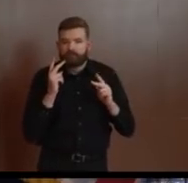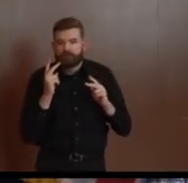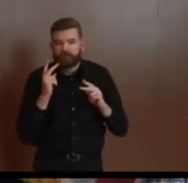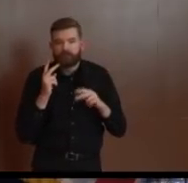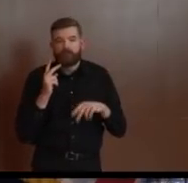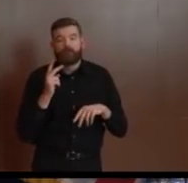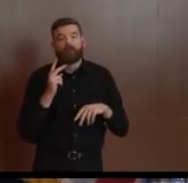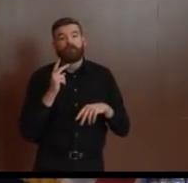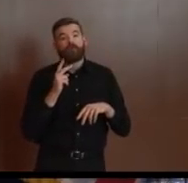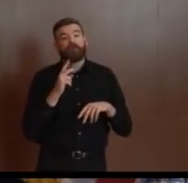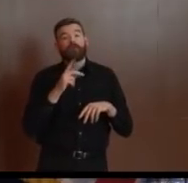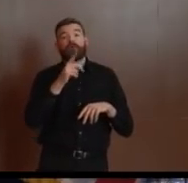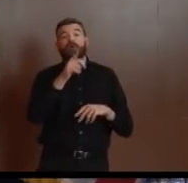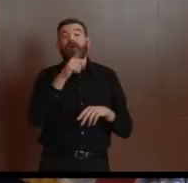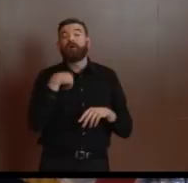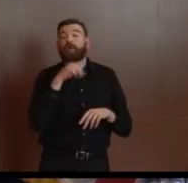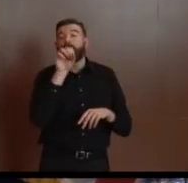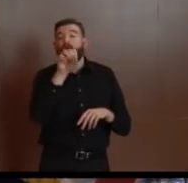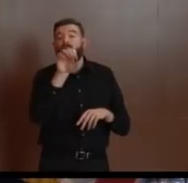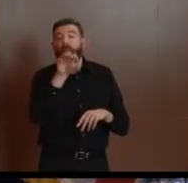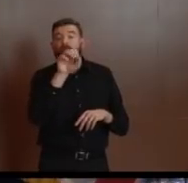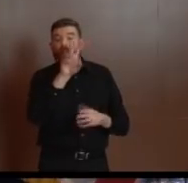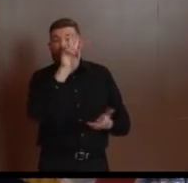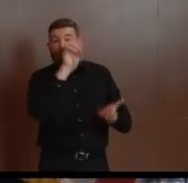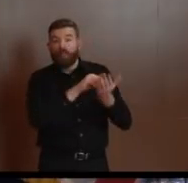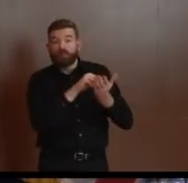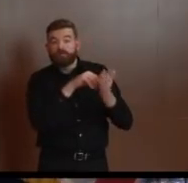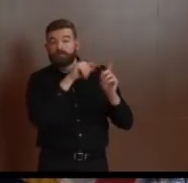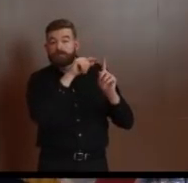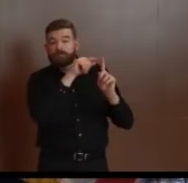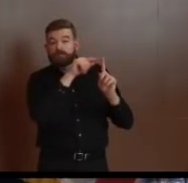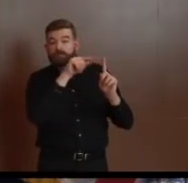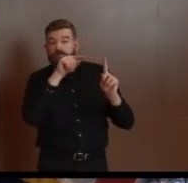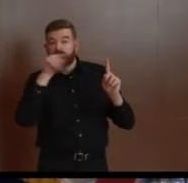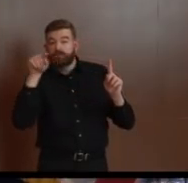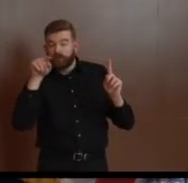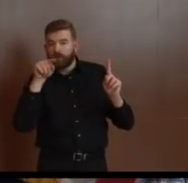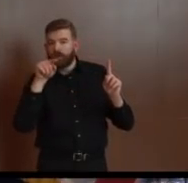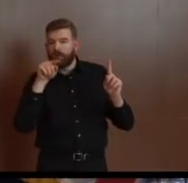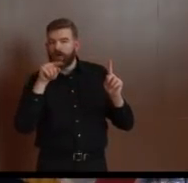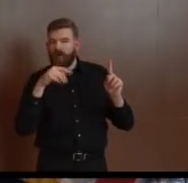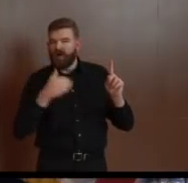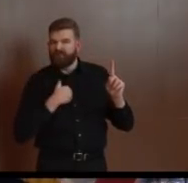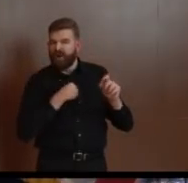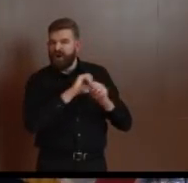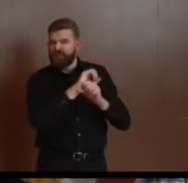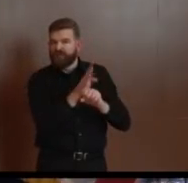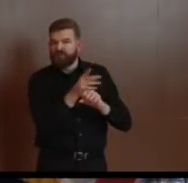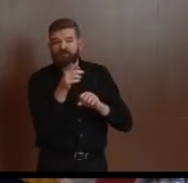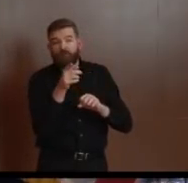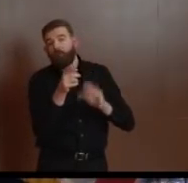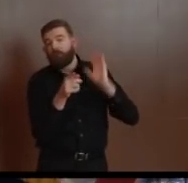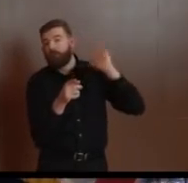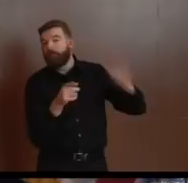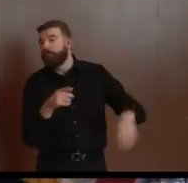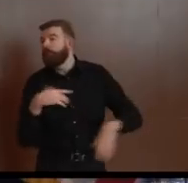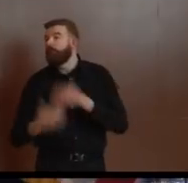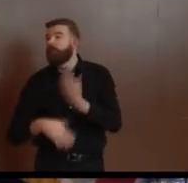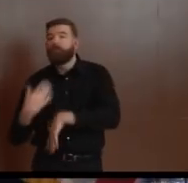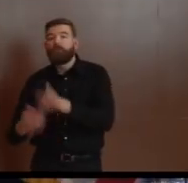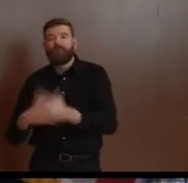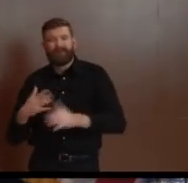behind them and behind each other to flatten the curve and slow the spread of disease. Let's all